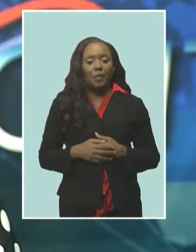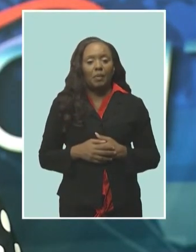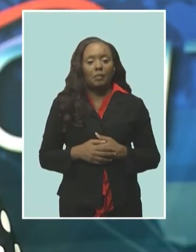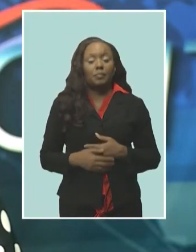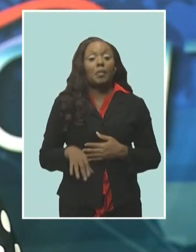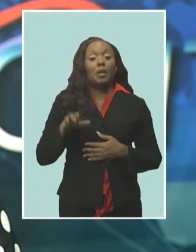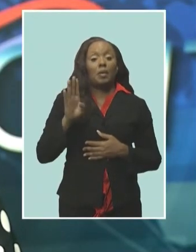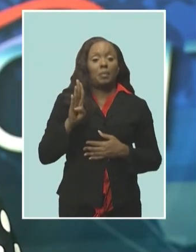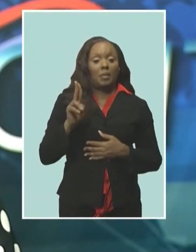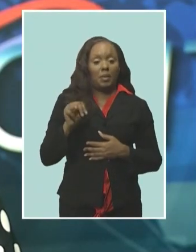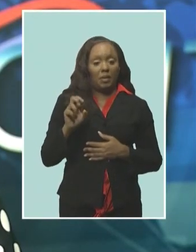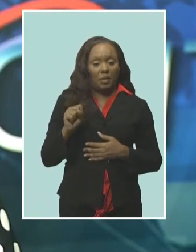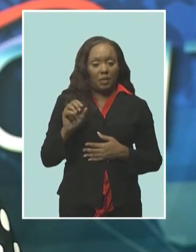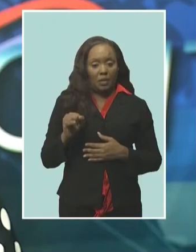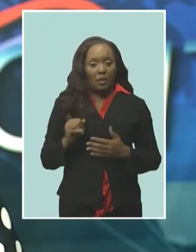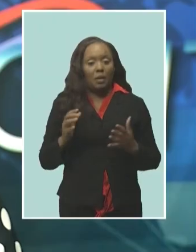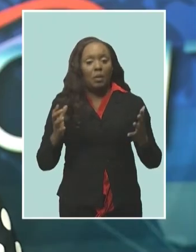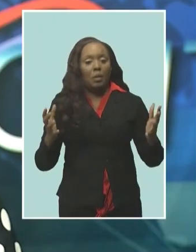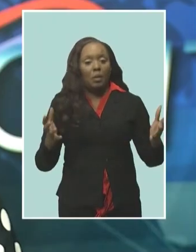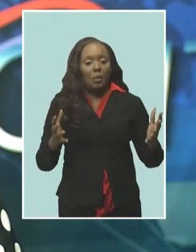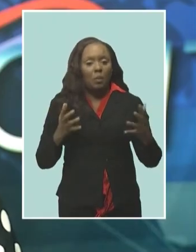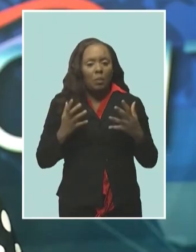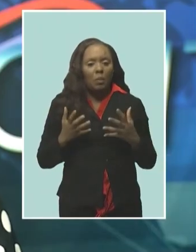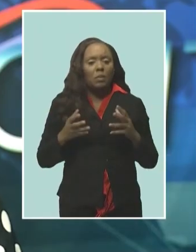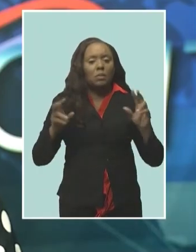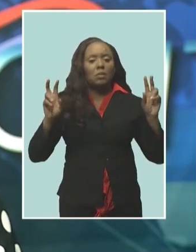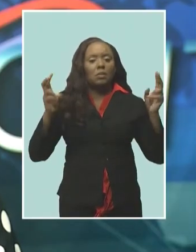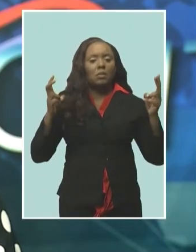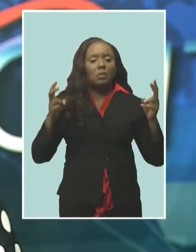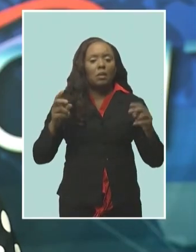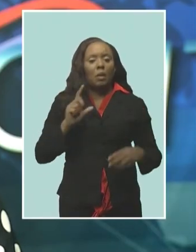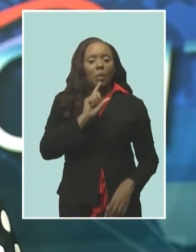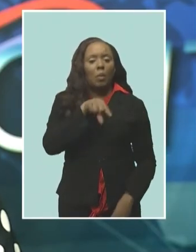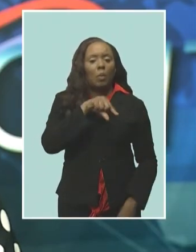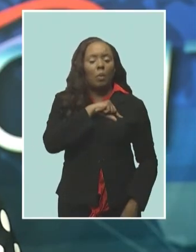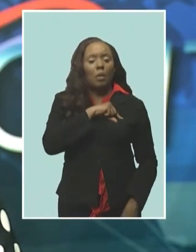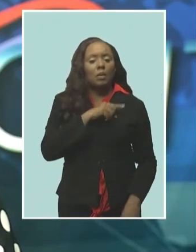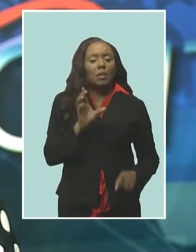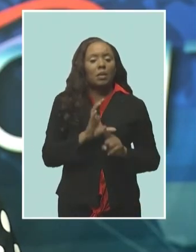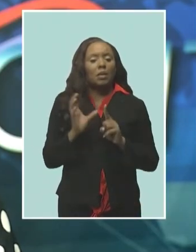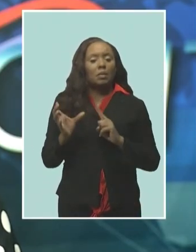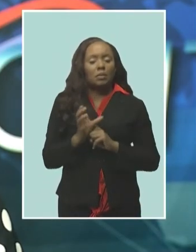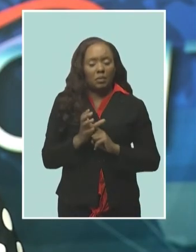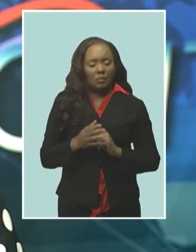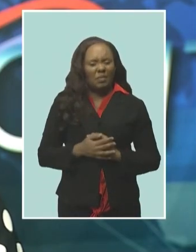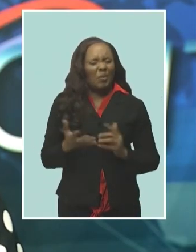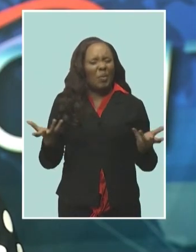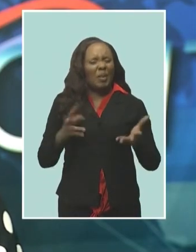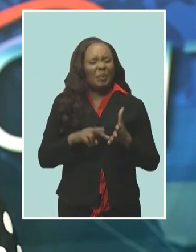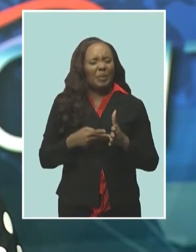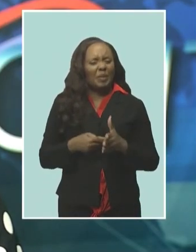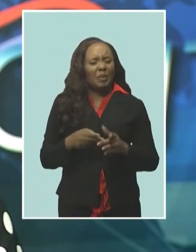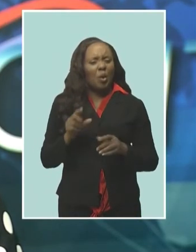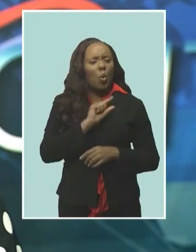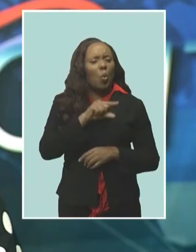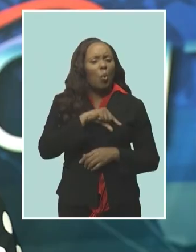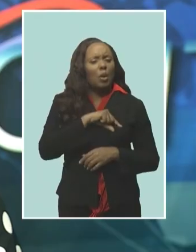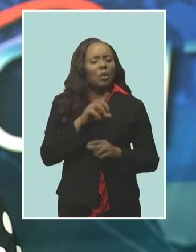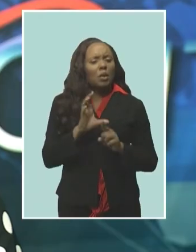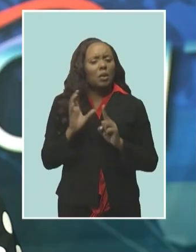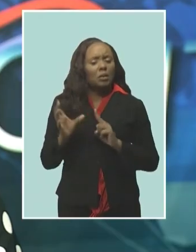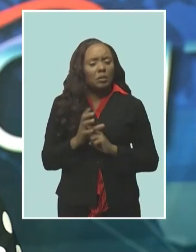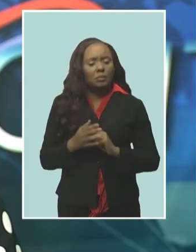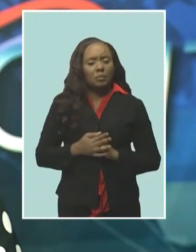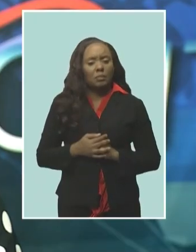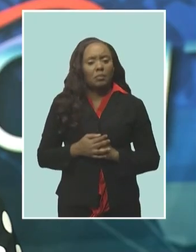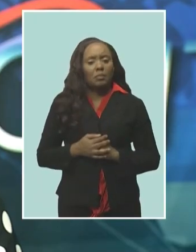barbados national standards institution wants what it calls a quality culture to develop on the island director hayden rind hopes the